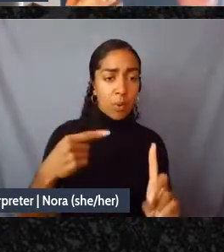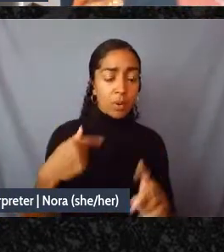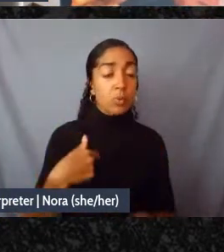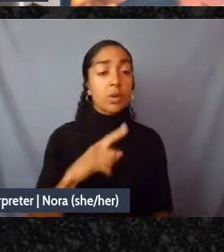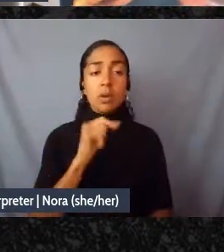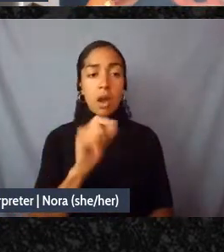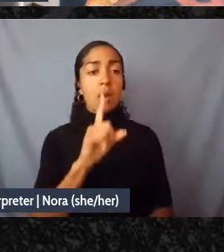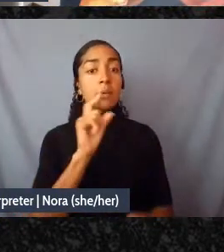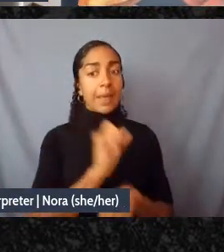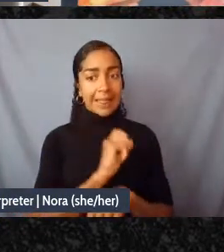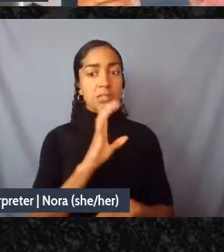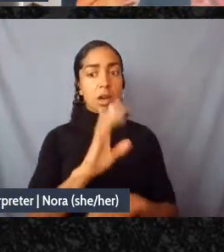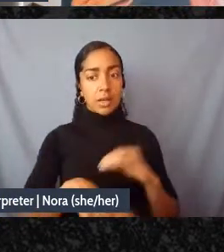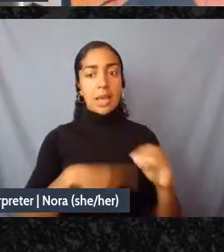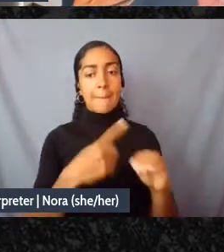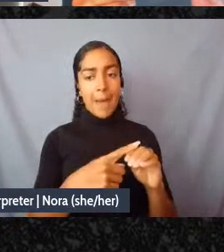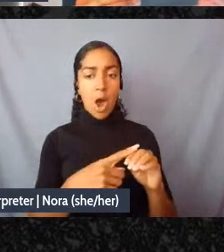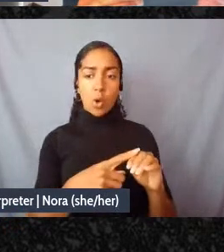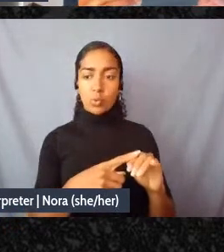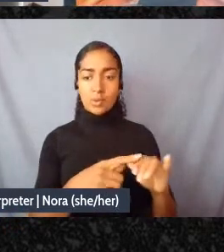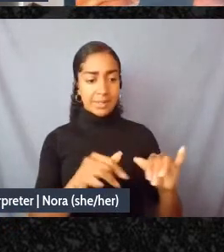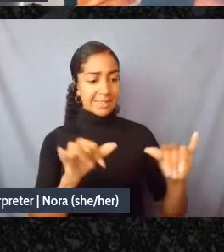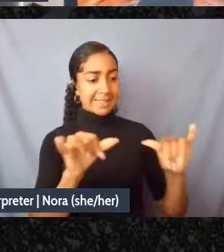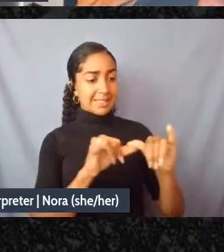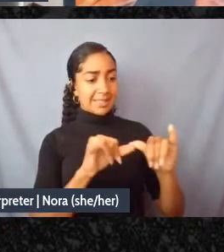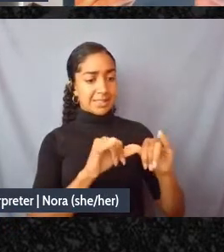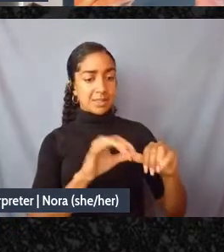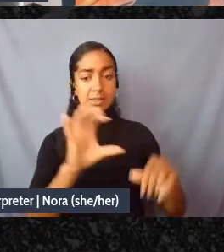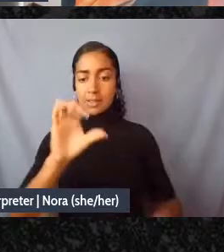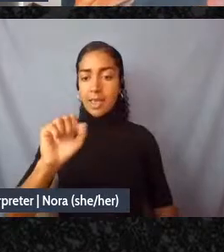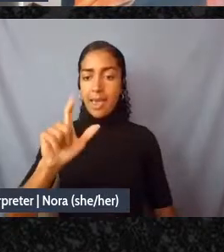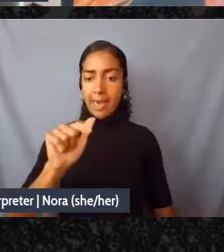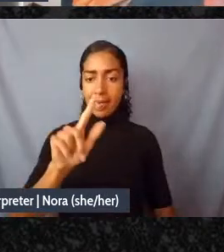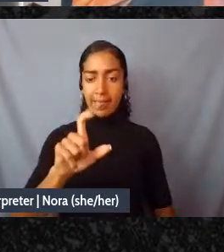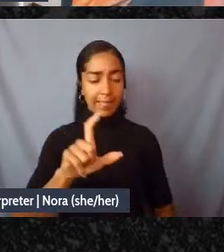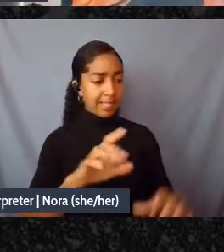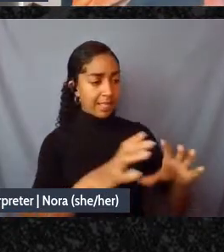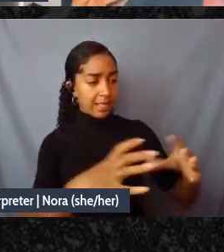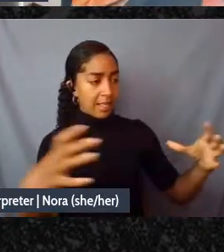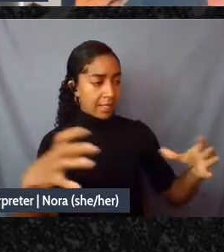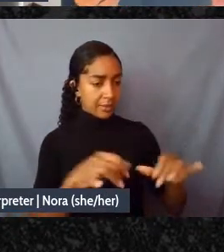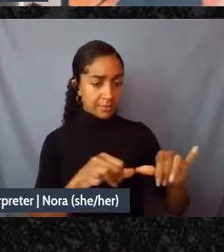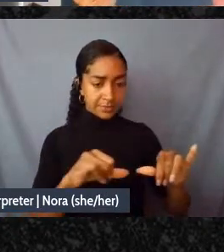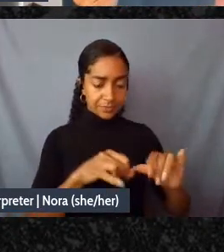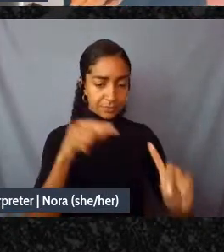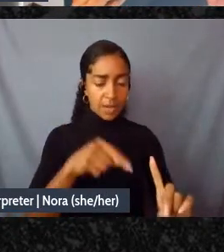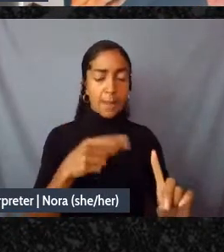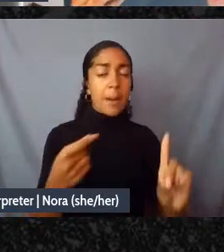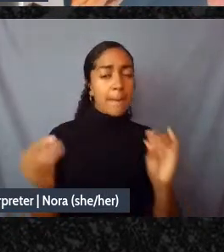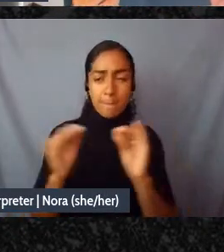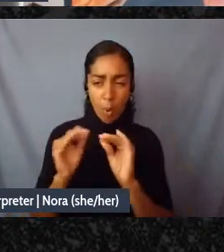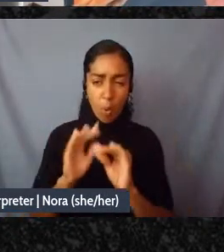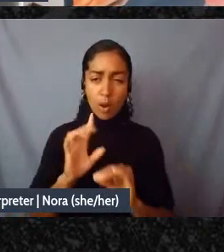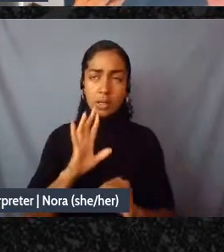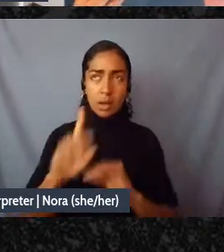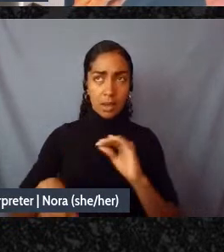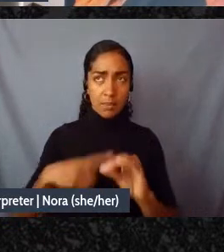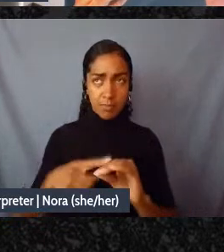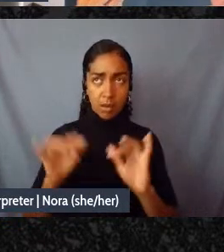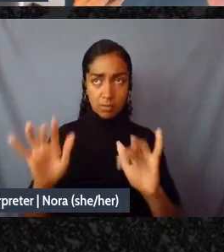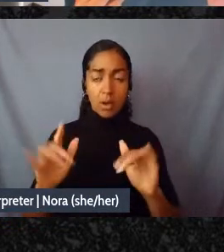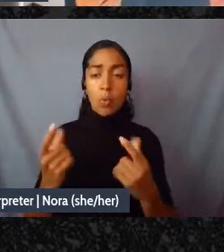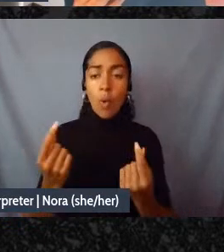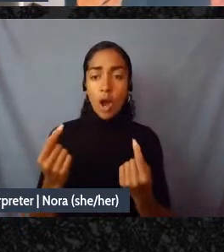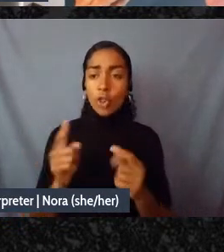question of scale but rather a question of what are the mechanisms to build